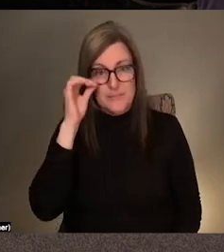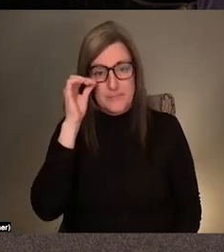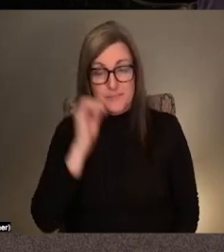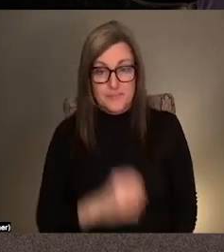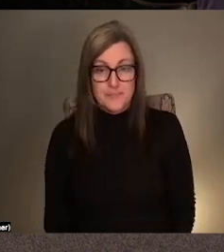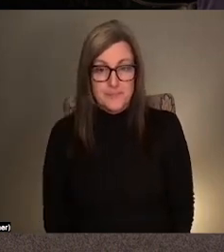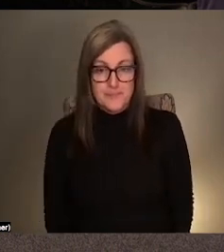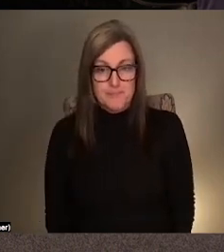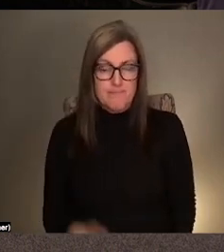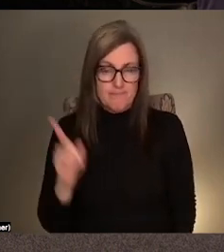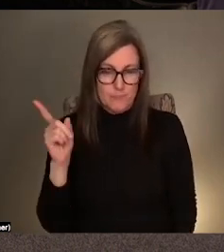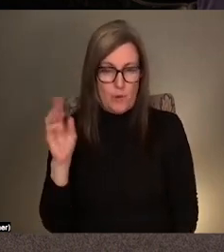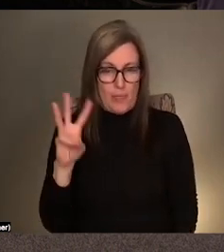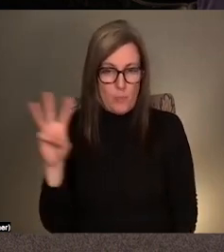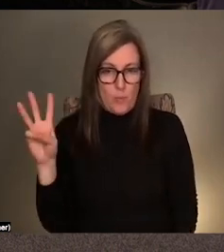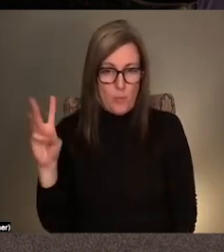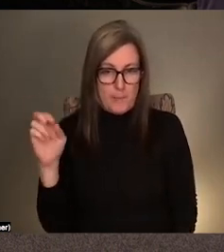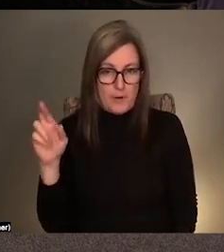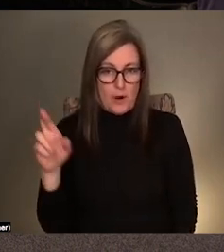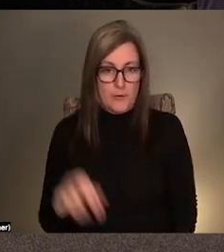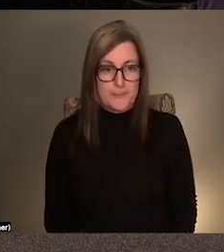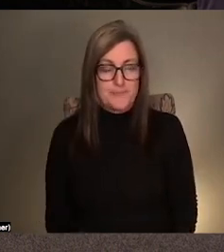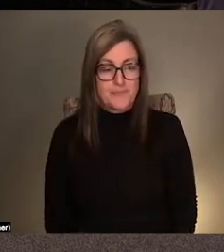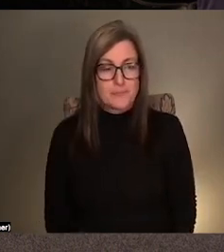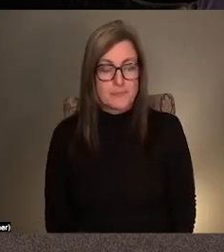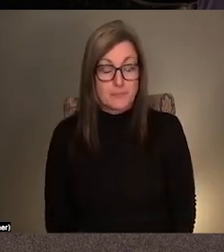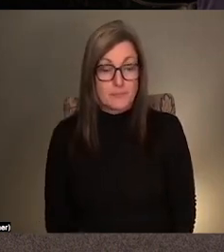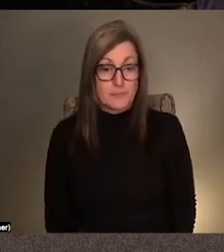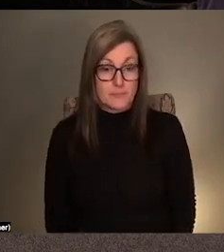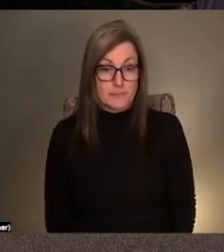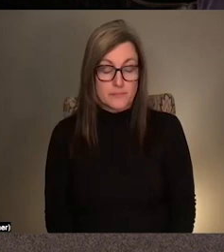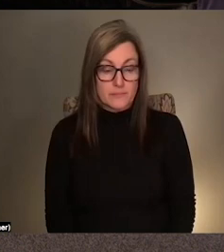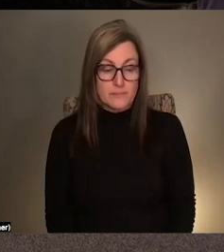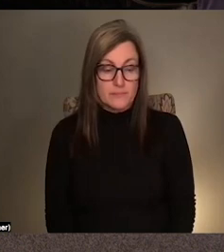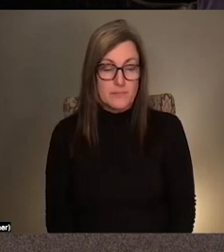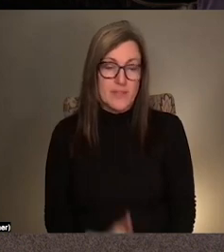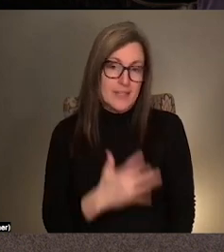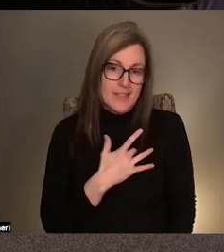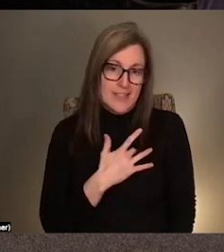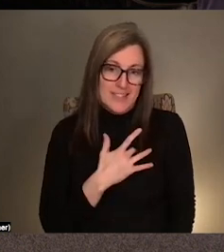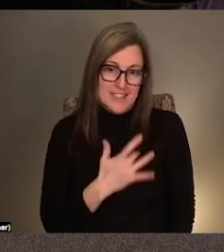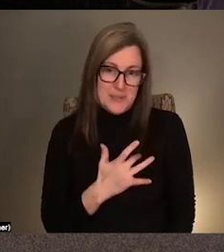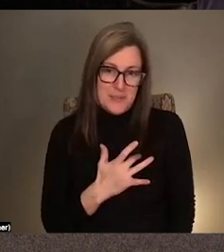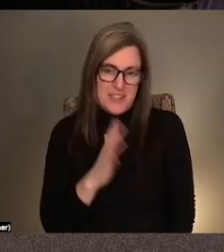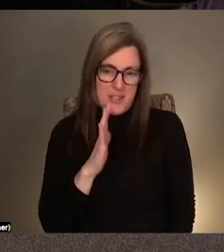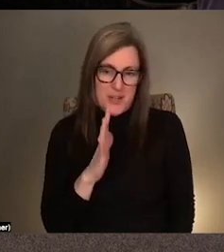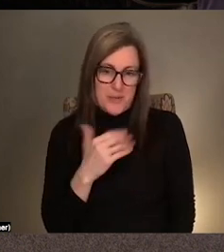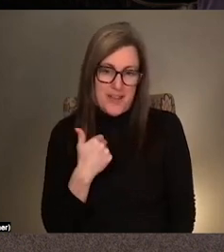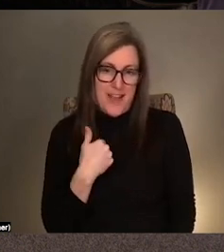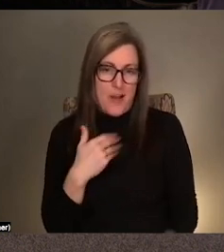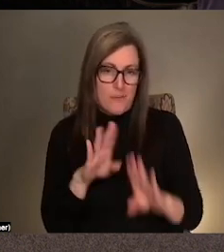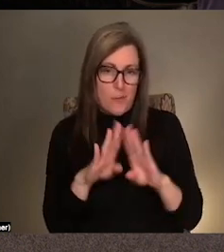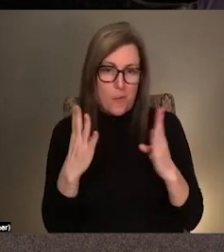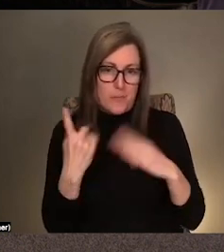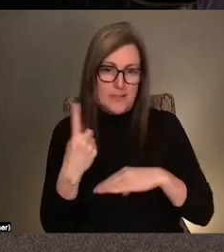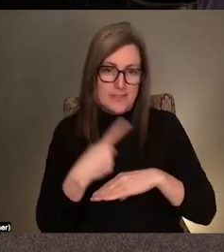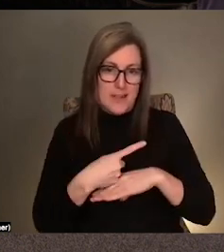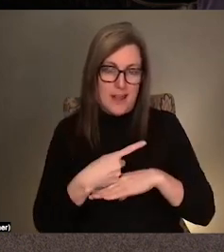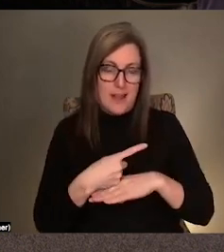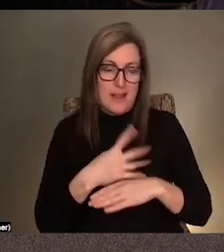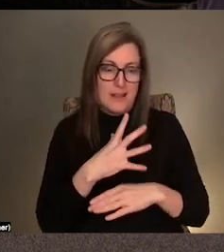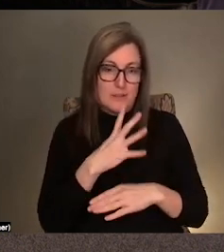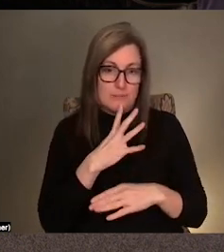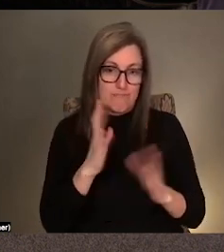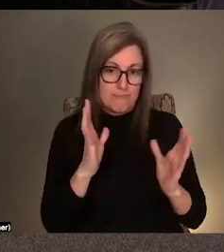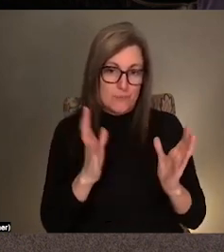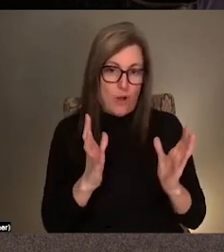So this is an unusual conversation because usually we would have an opening day talk and typically people will have seen